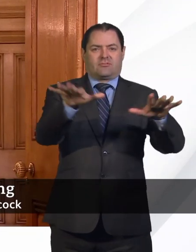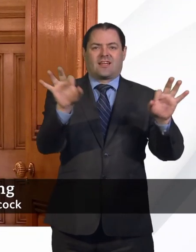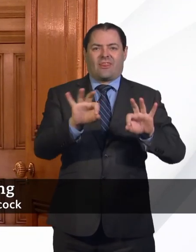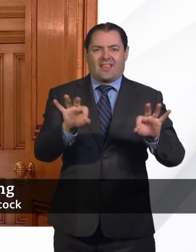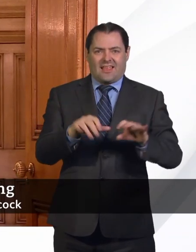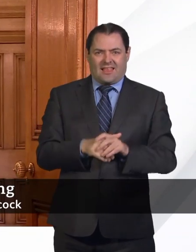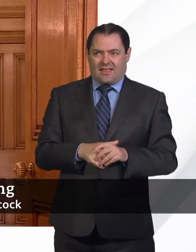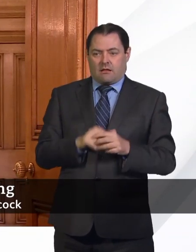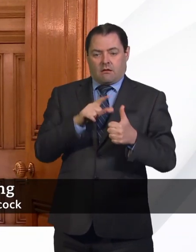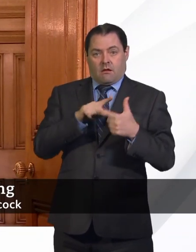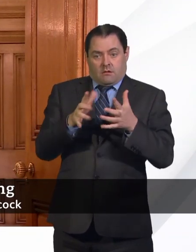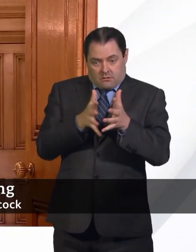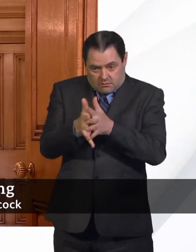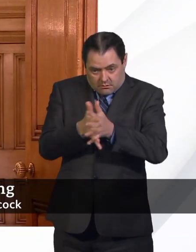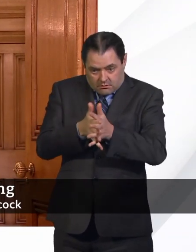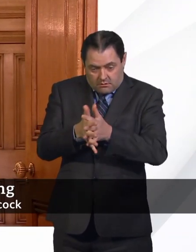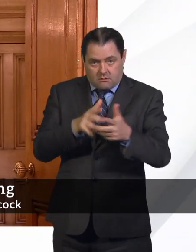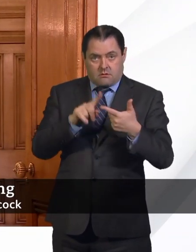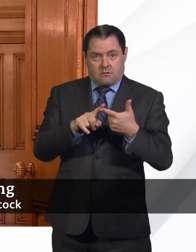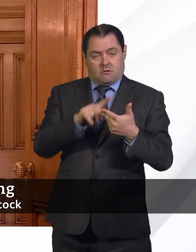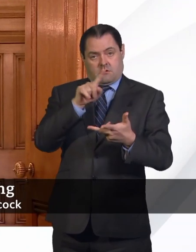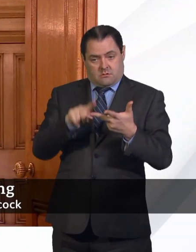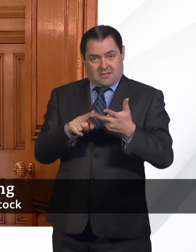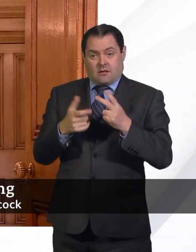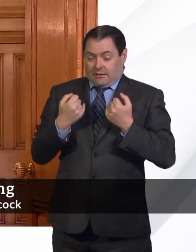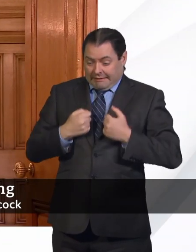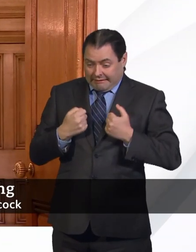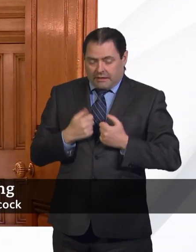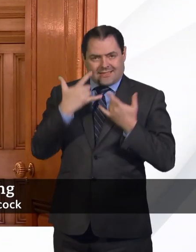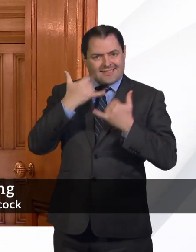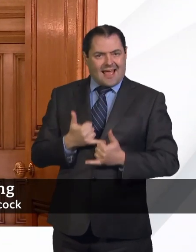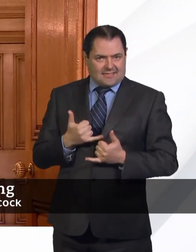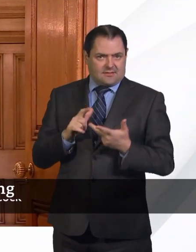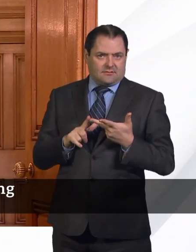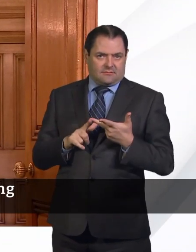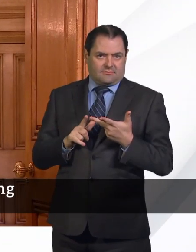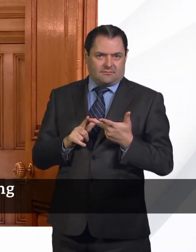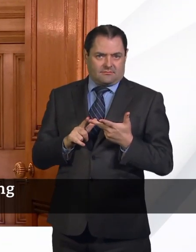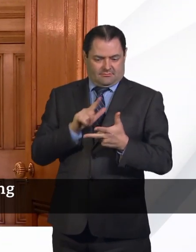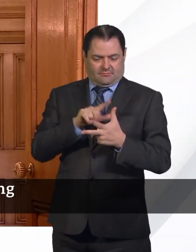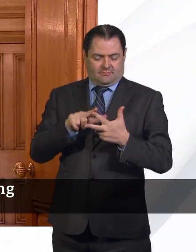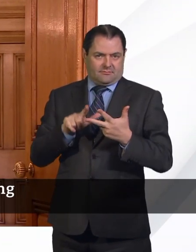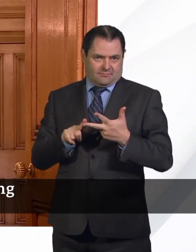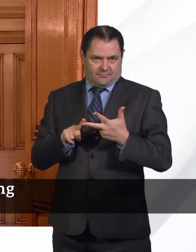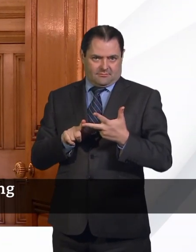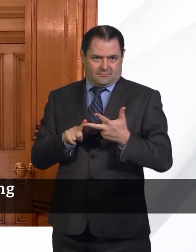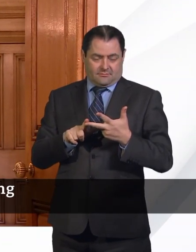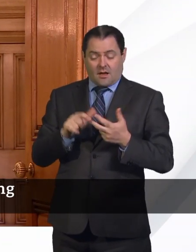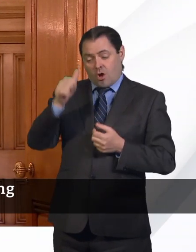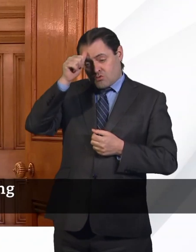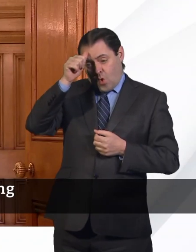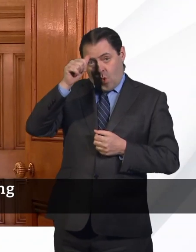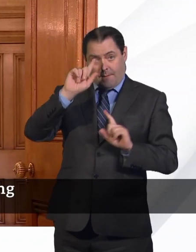the hygiene and washing your hands and making sure that if you have symptoms, get a test. And I totally understand the